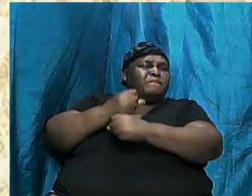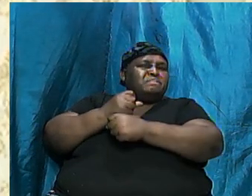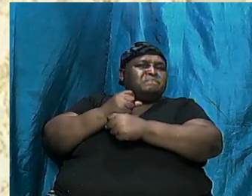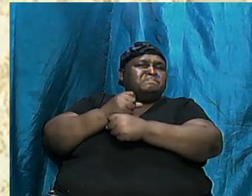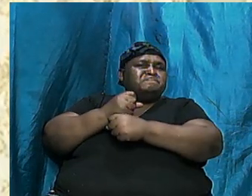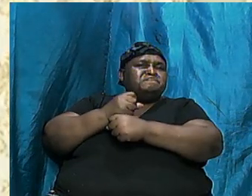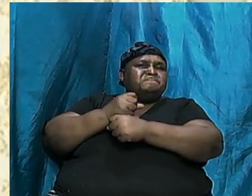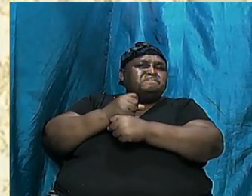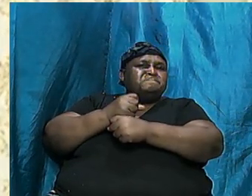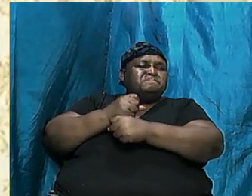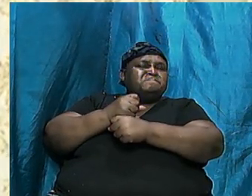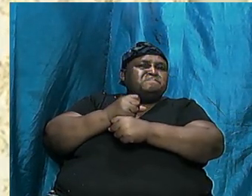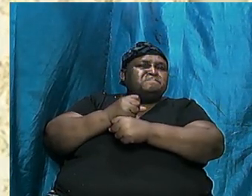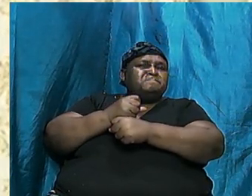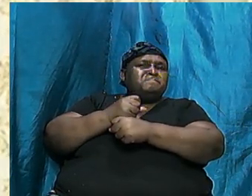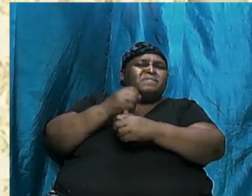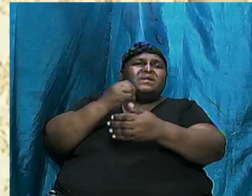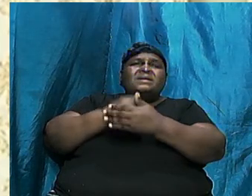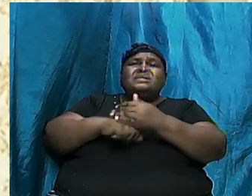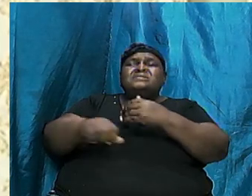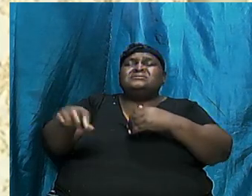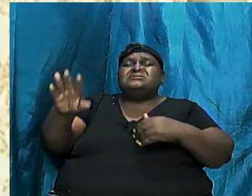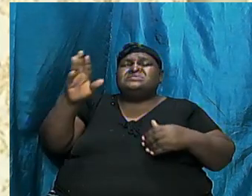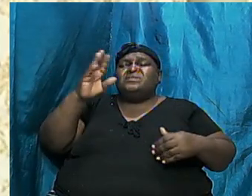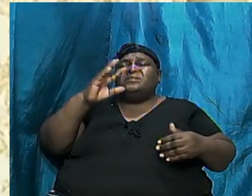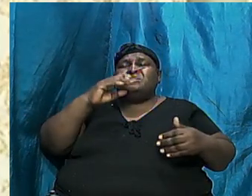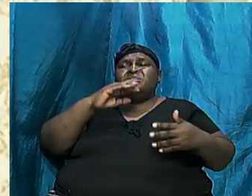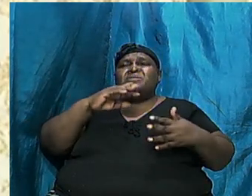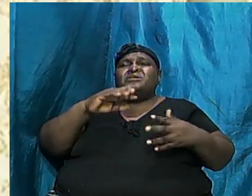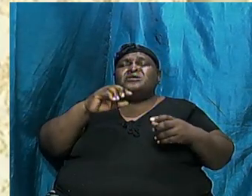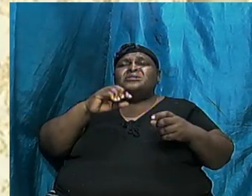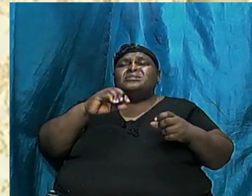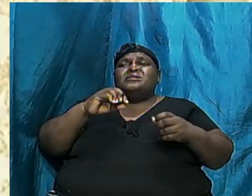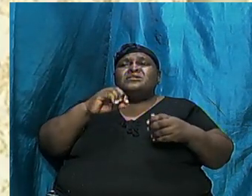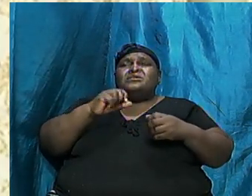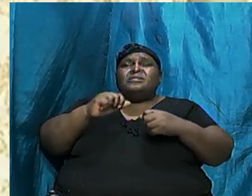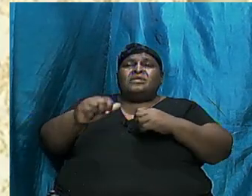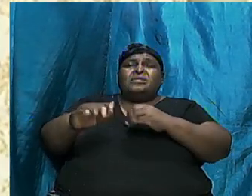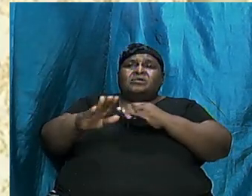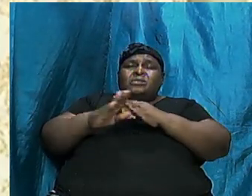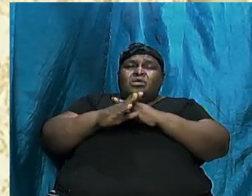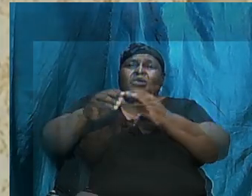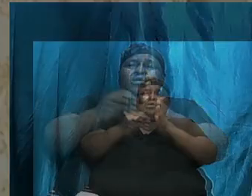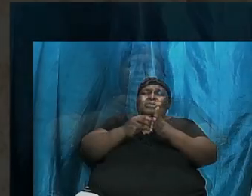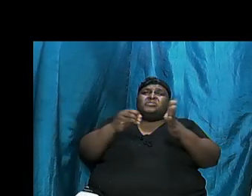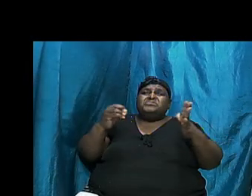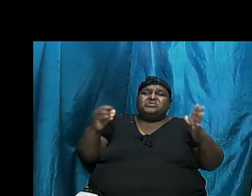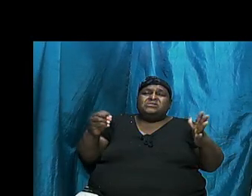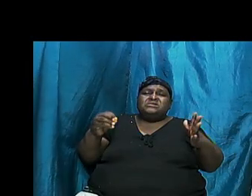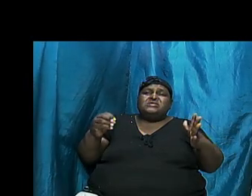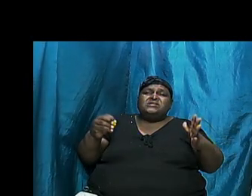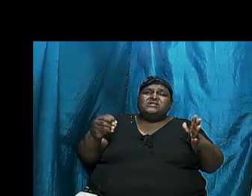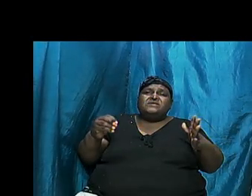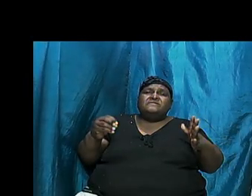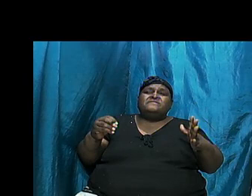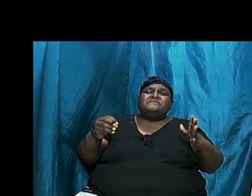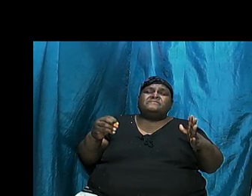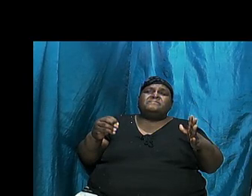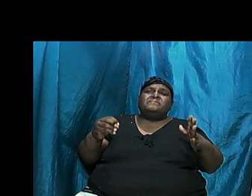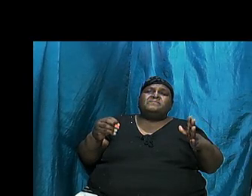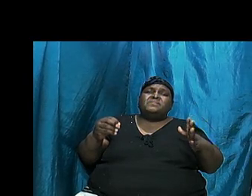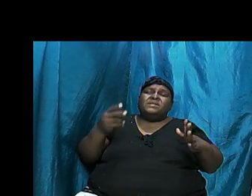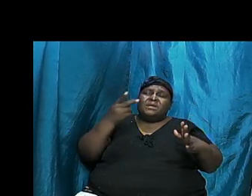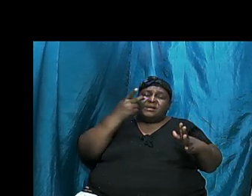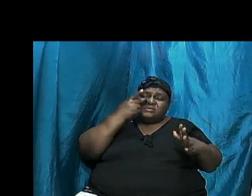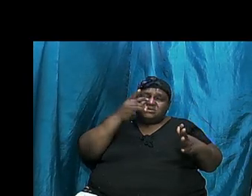run through there are some objectives and I want us to turn to the screen and look at the slides as we do